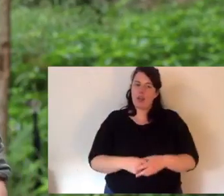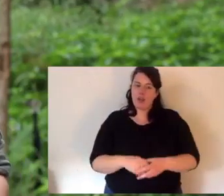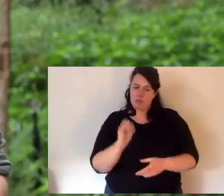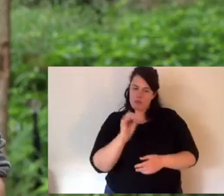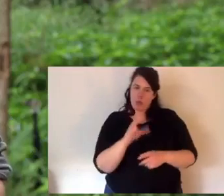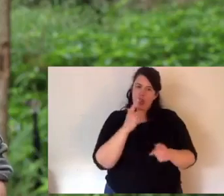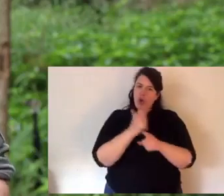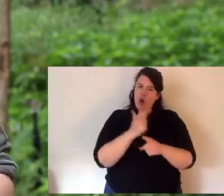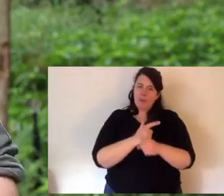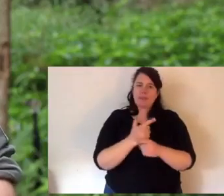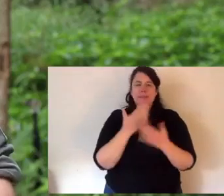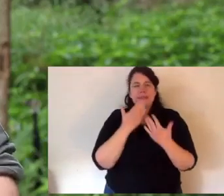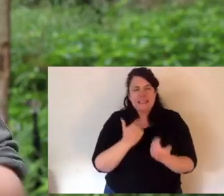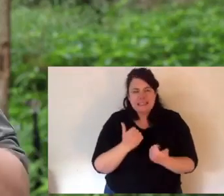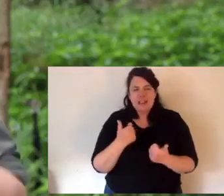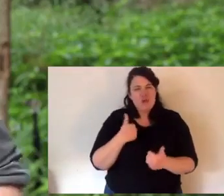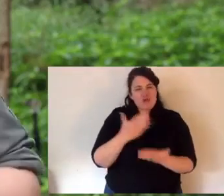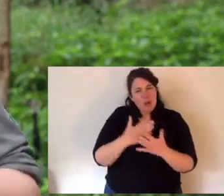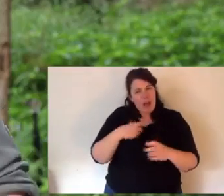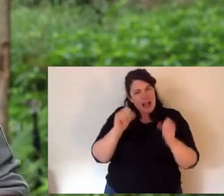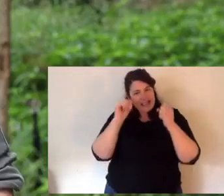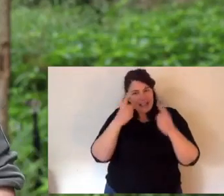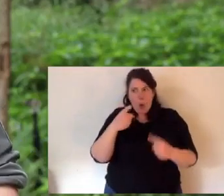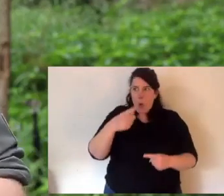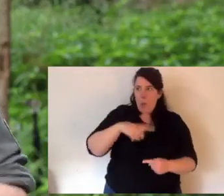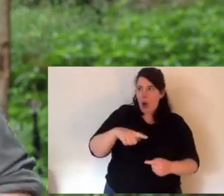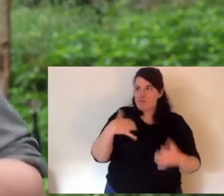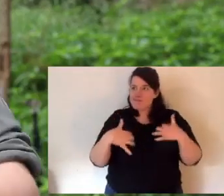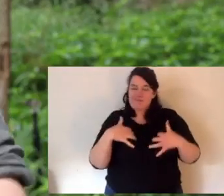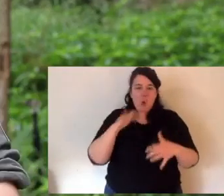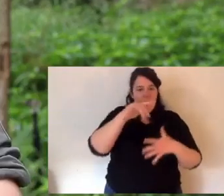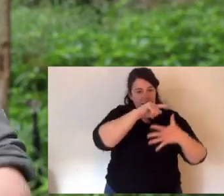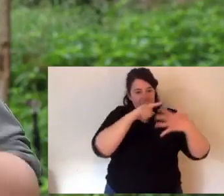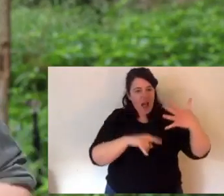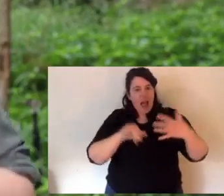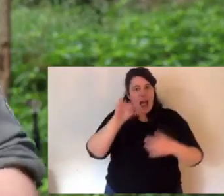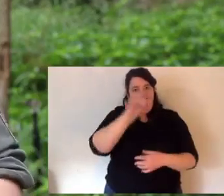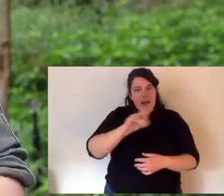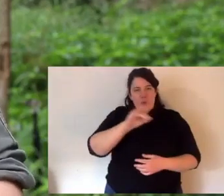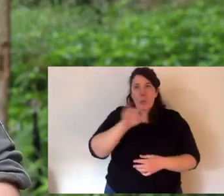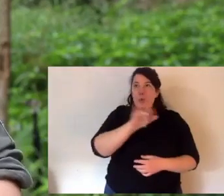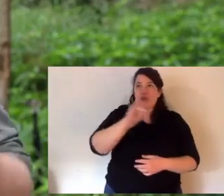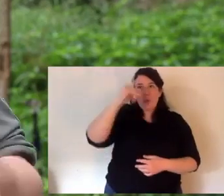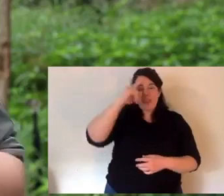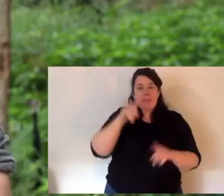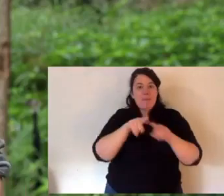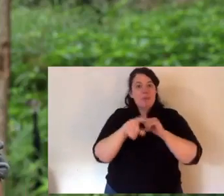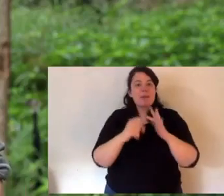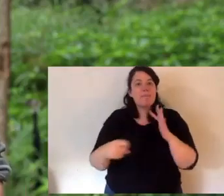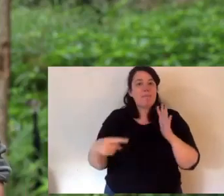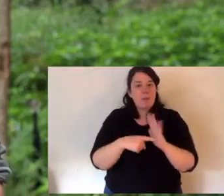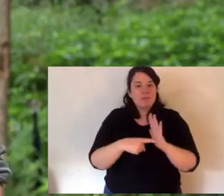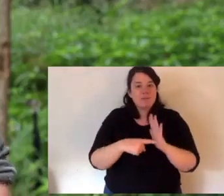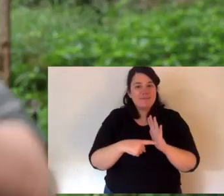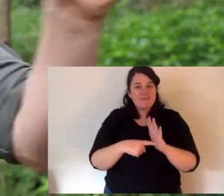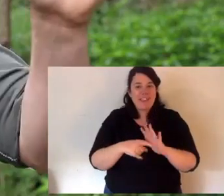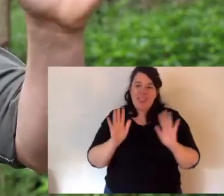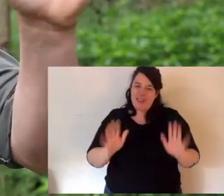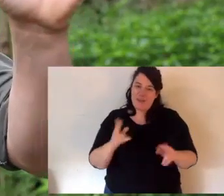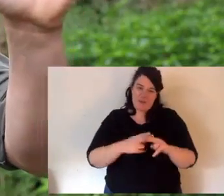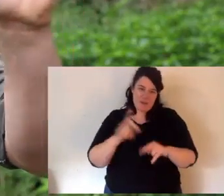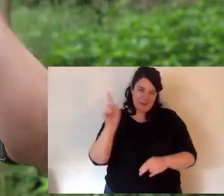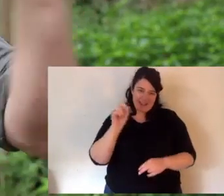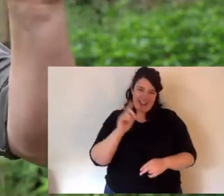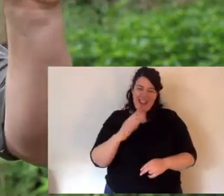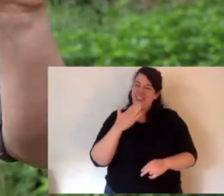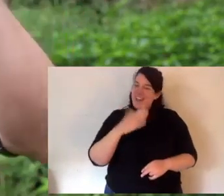have. Put it in the comments, please. I would love to understand what motivates you and what you see important in conservation. Now, that's all